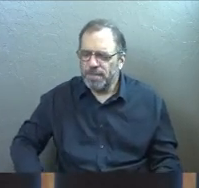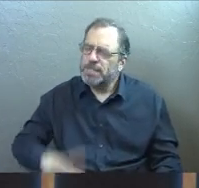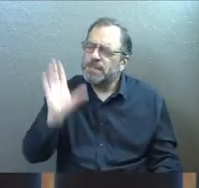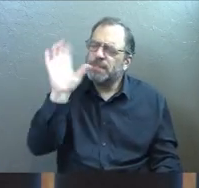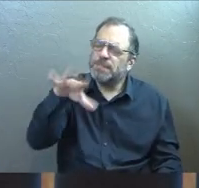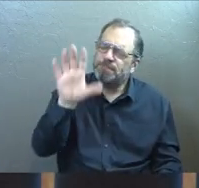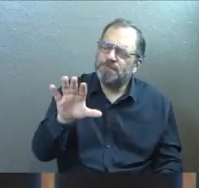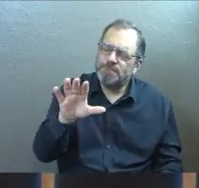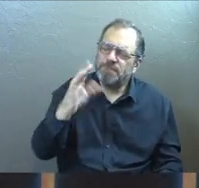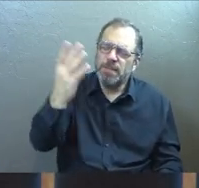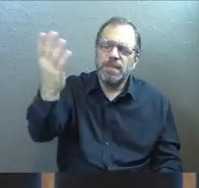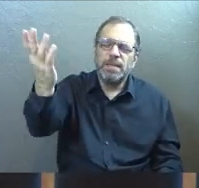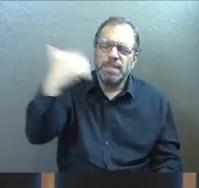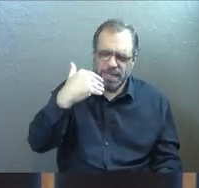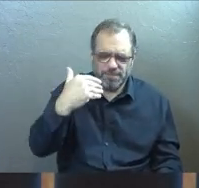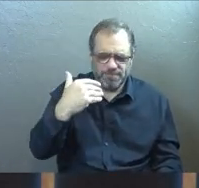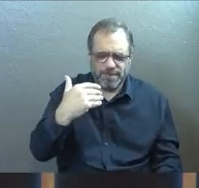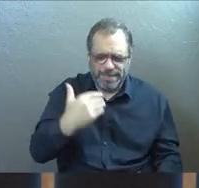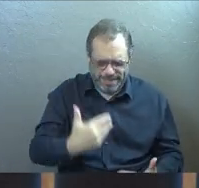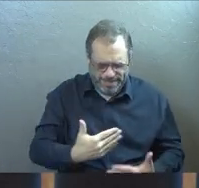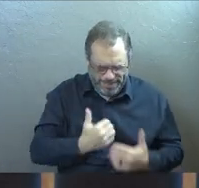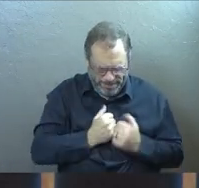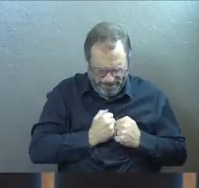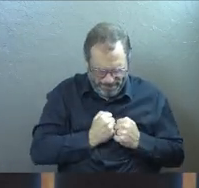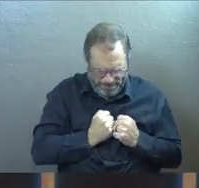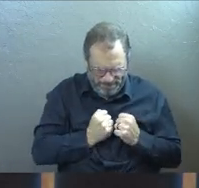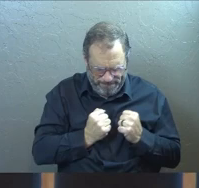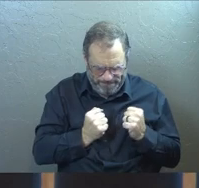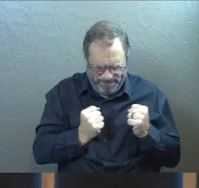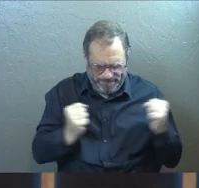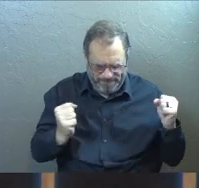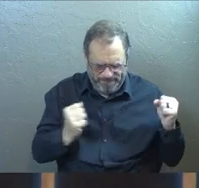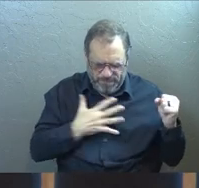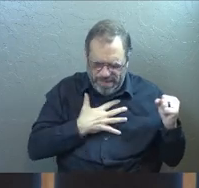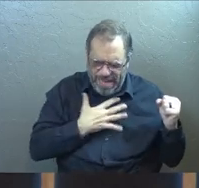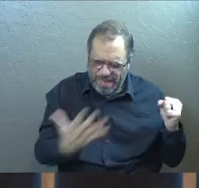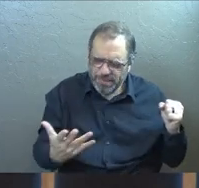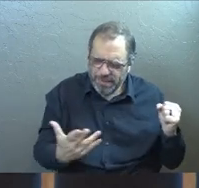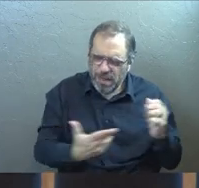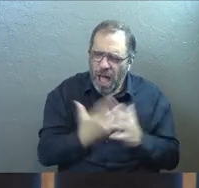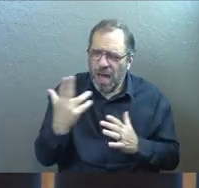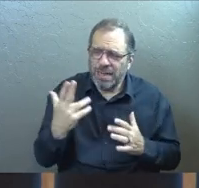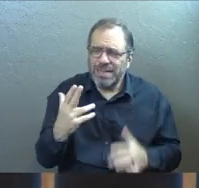So Lord, would you come and would you give us the honesty to admit it, to see it, to own it?